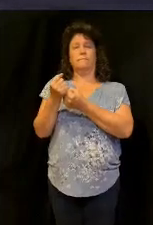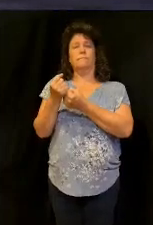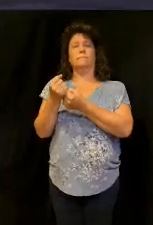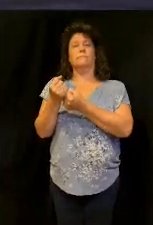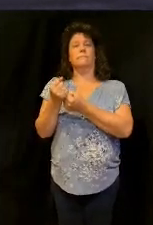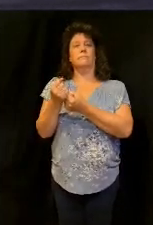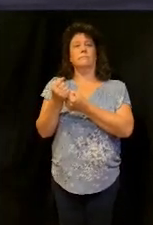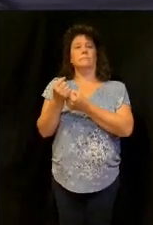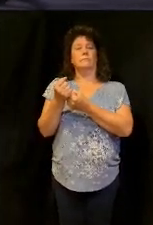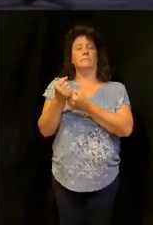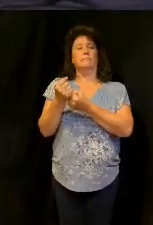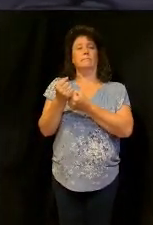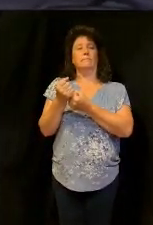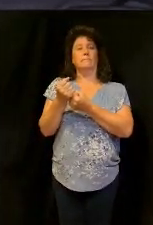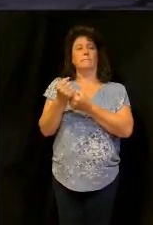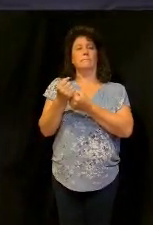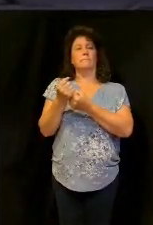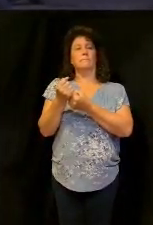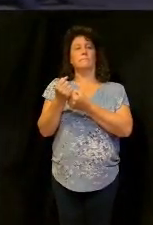can't trust him